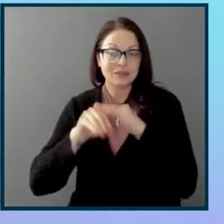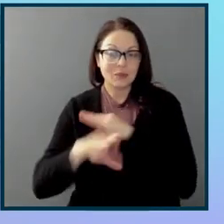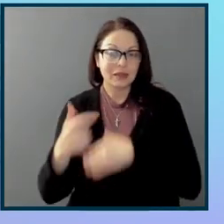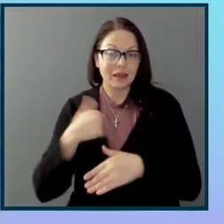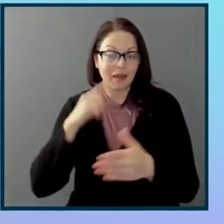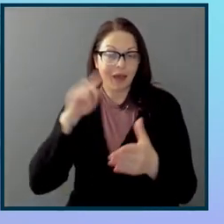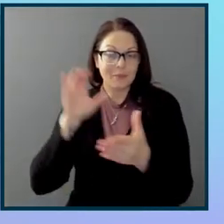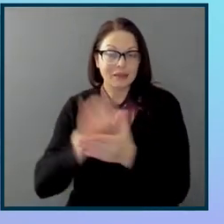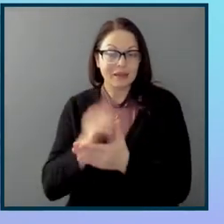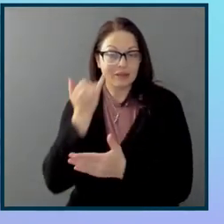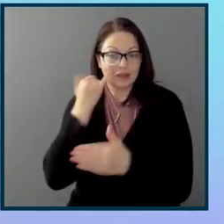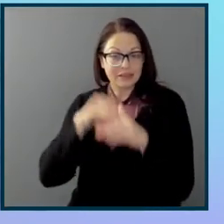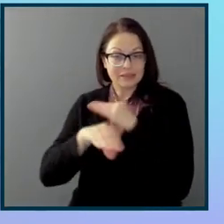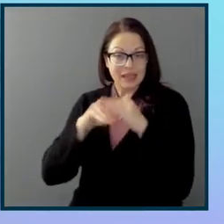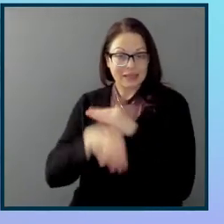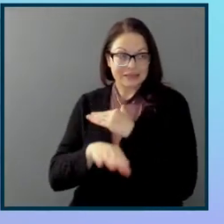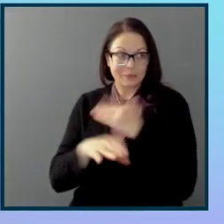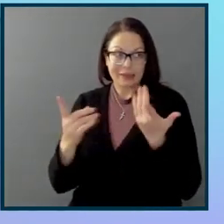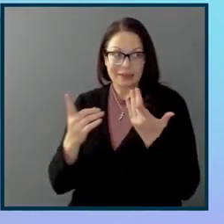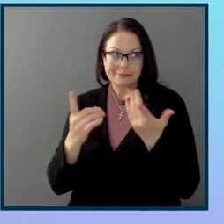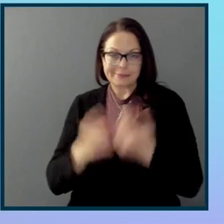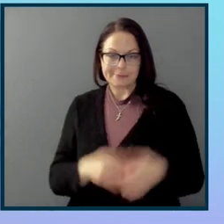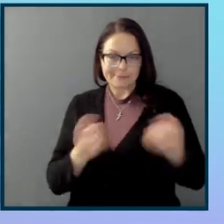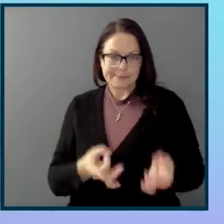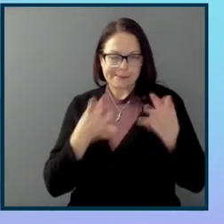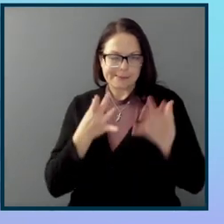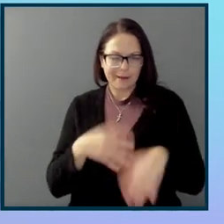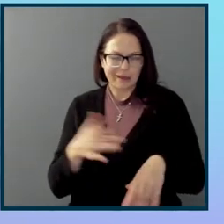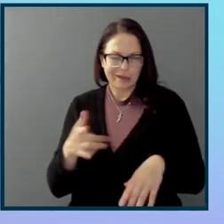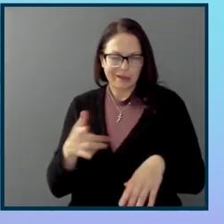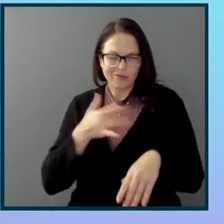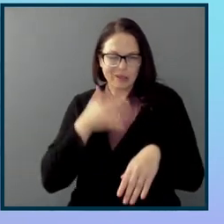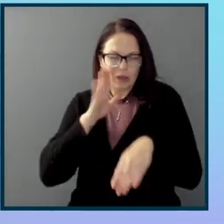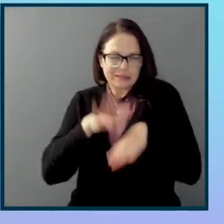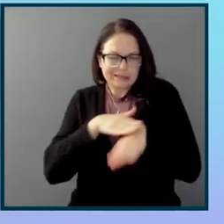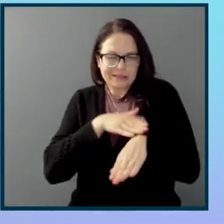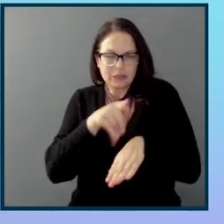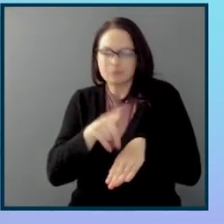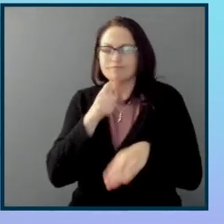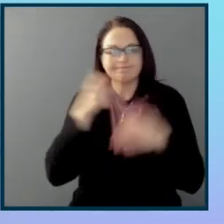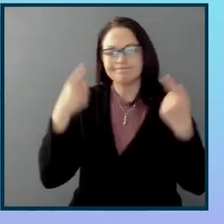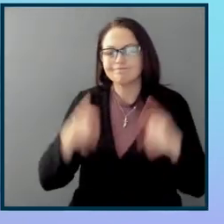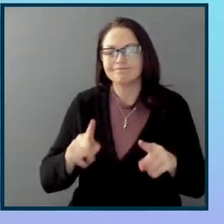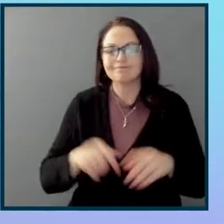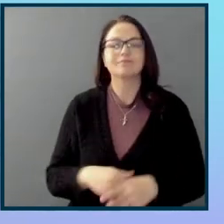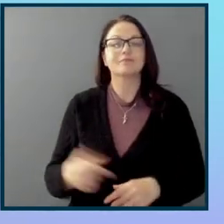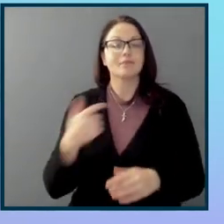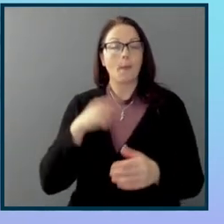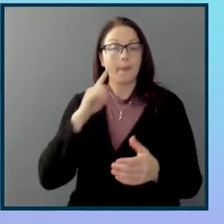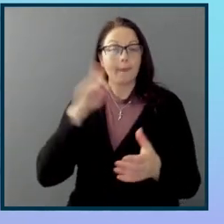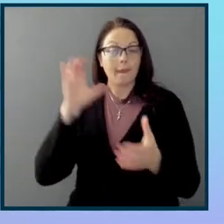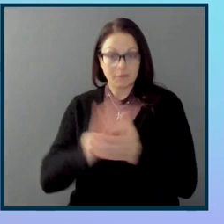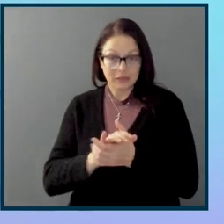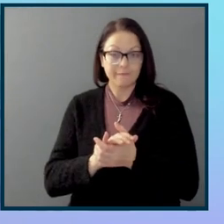believe that if accessibility is a pain in the you know what, and slows you down, it's not going to happen. And I believe I